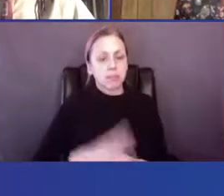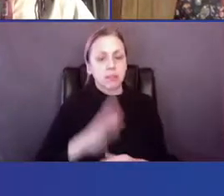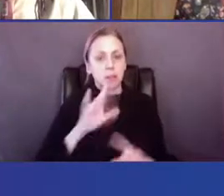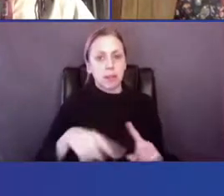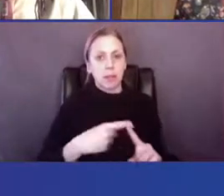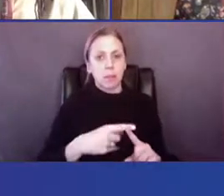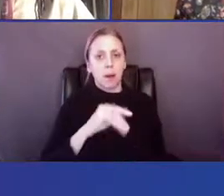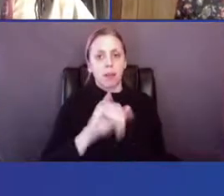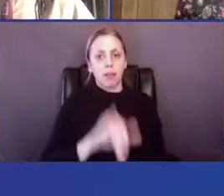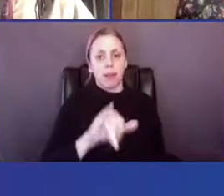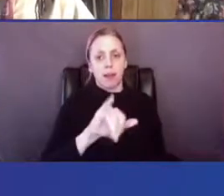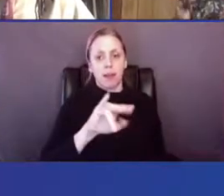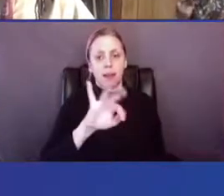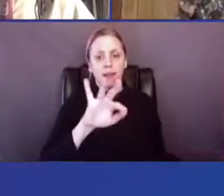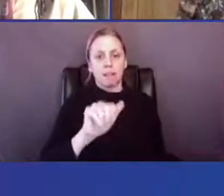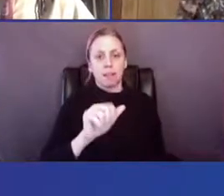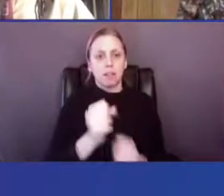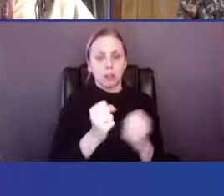infrastructure, if we could.